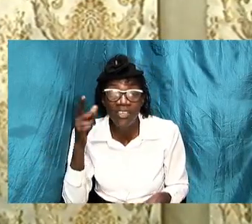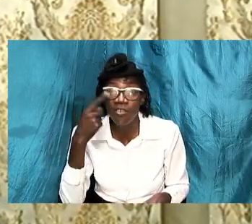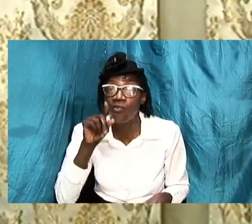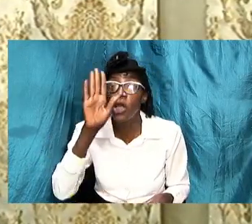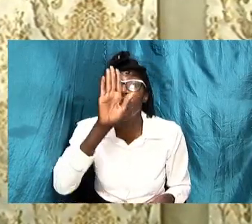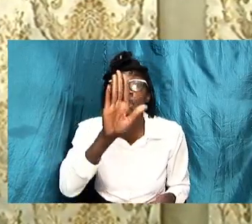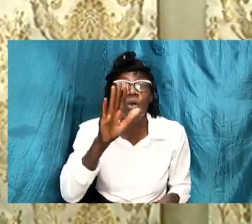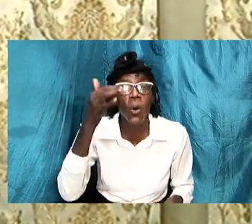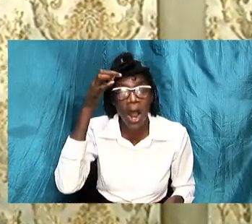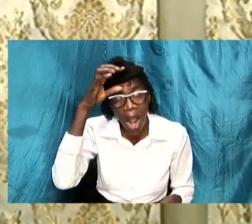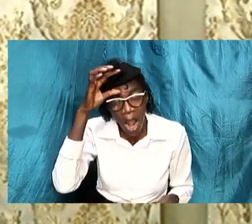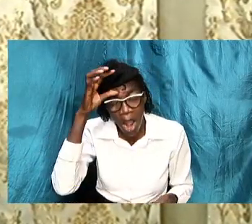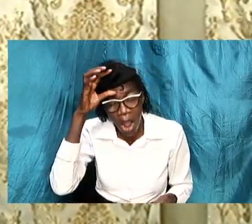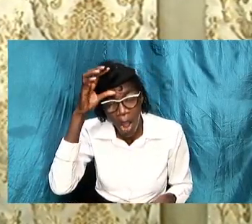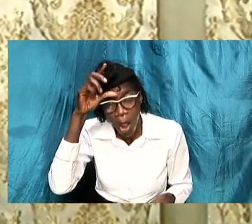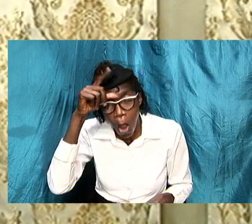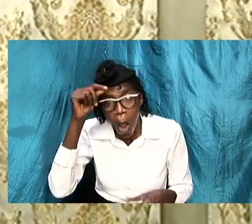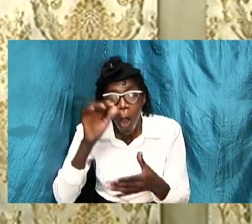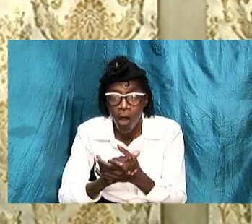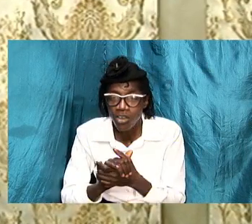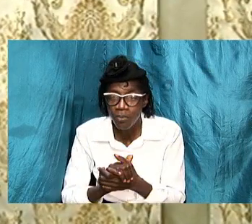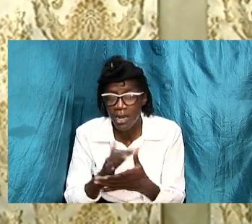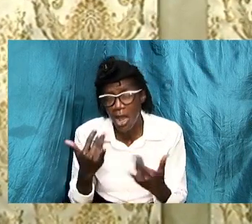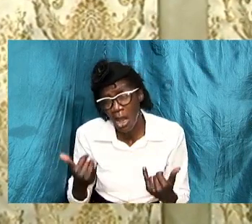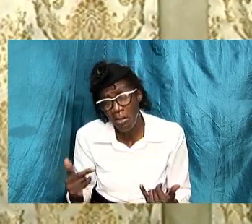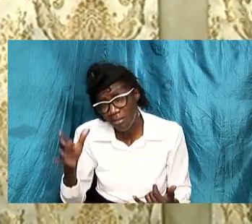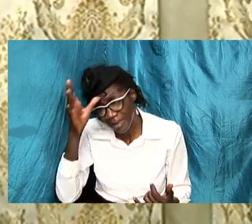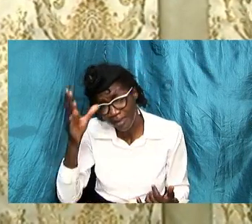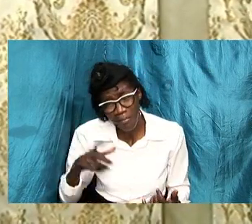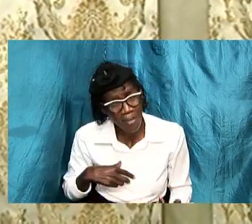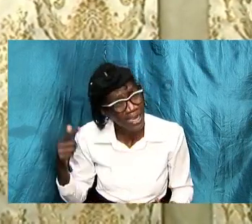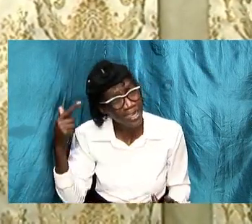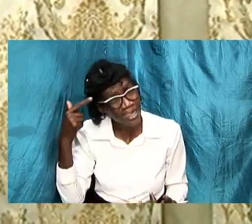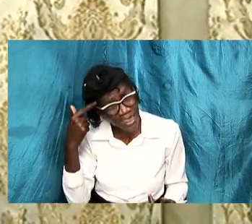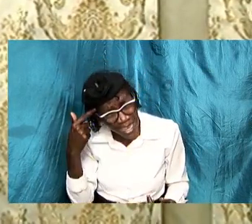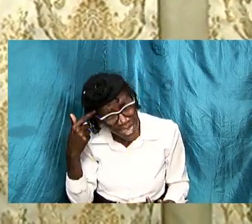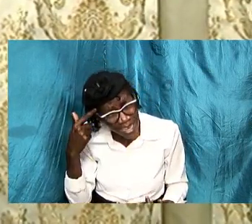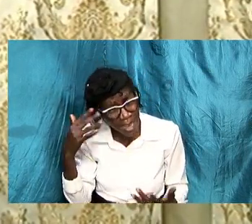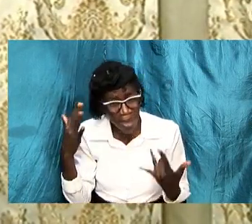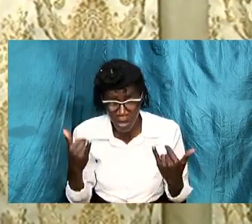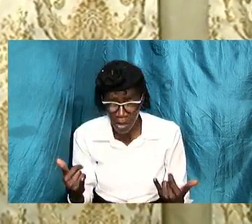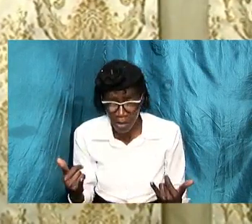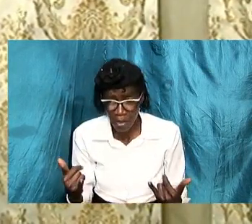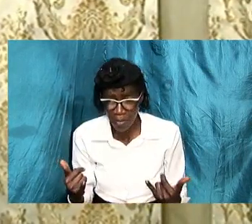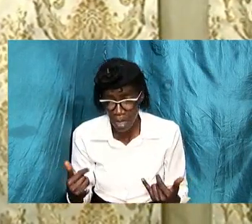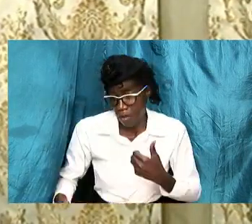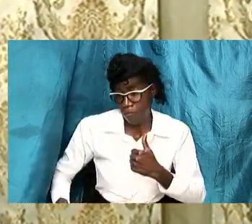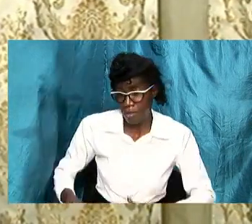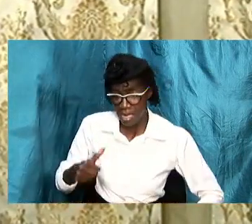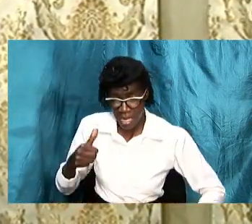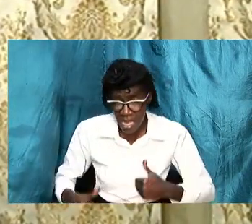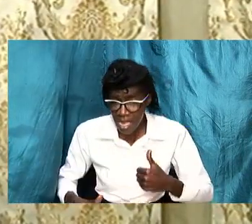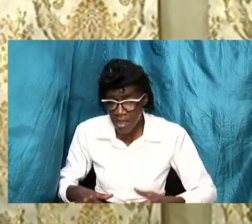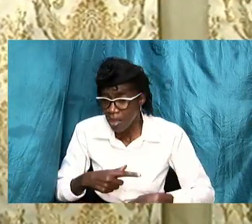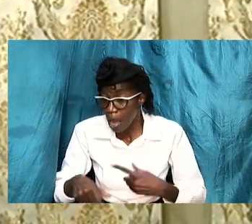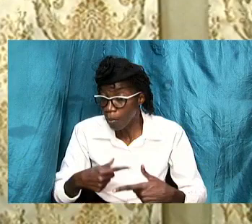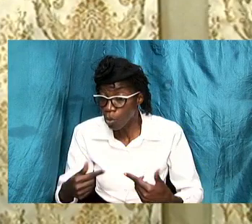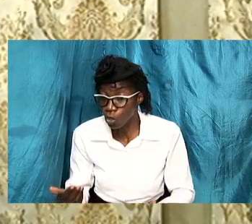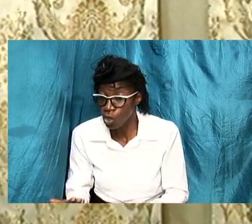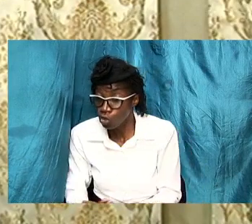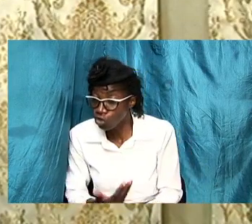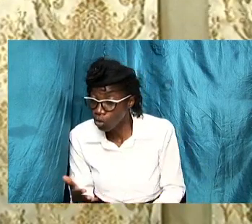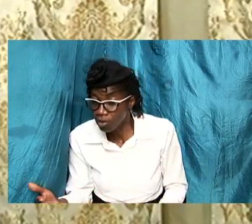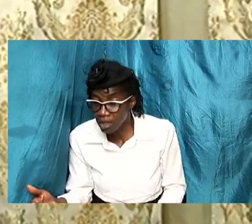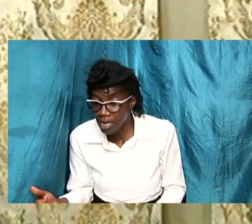how does a man think how does my husband think how does he react to certain things how does he operate under